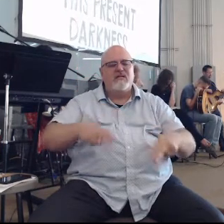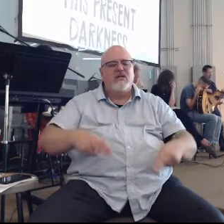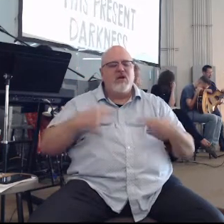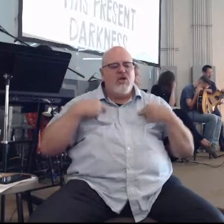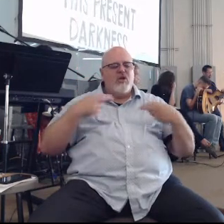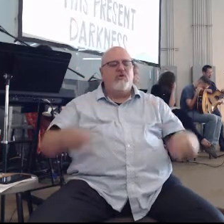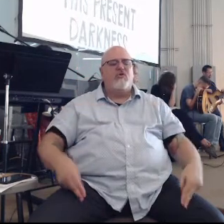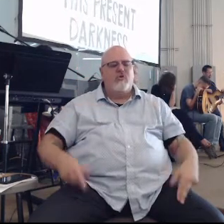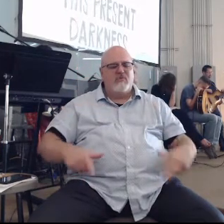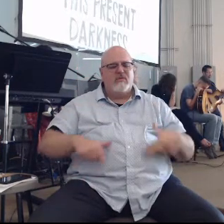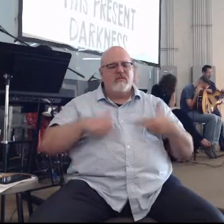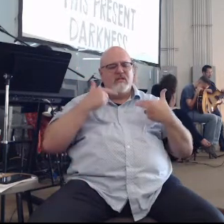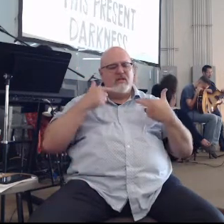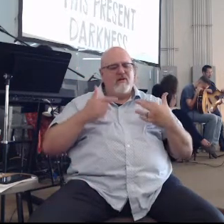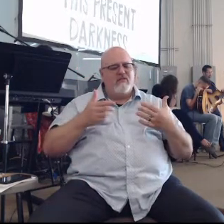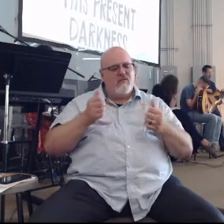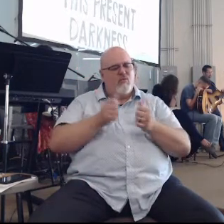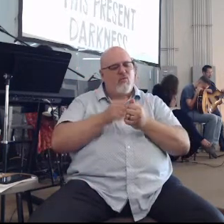Son of Man.